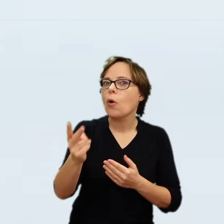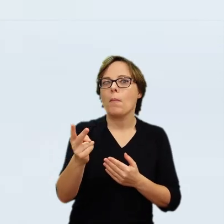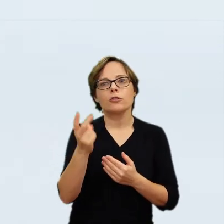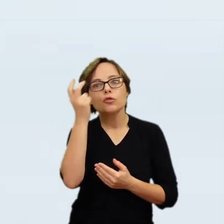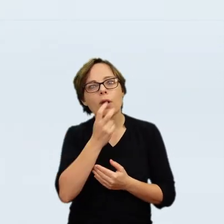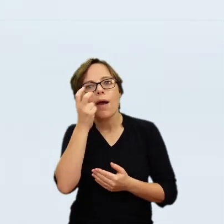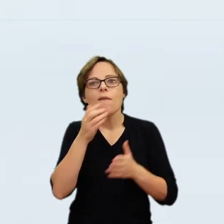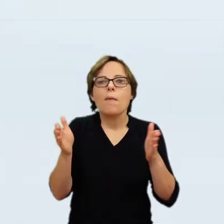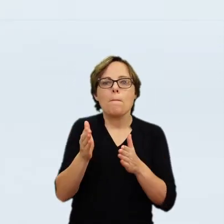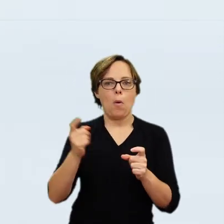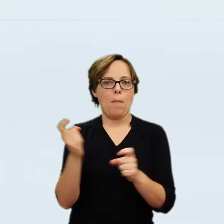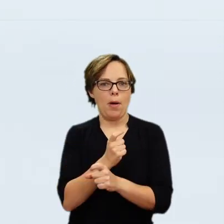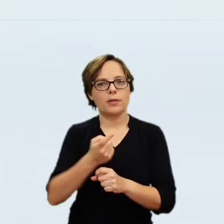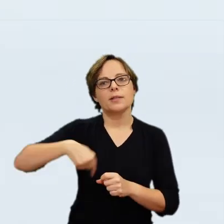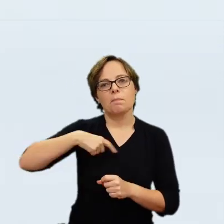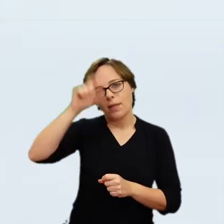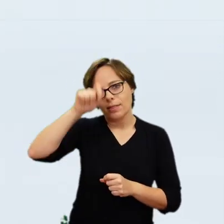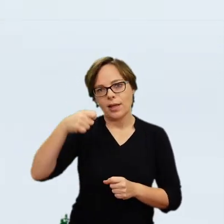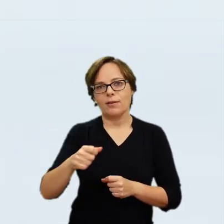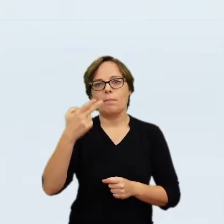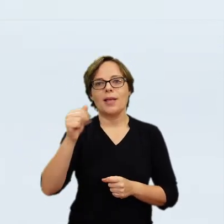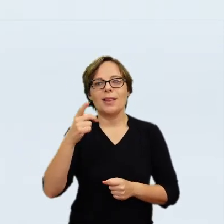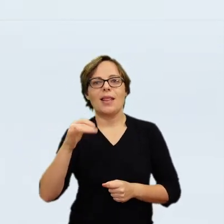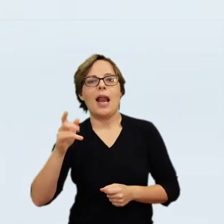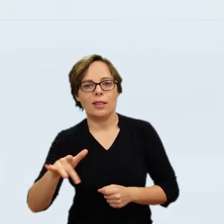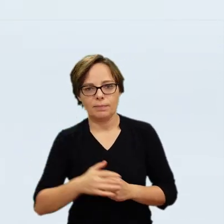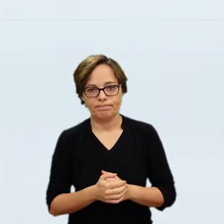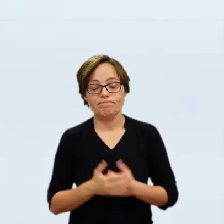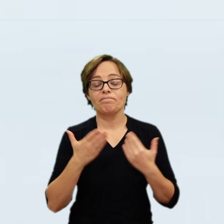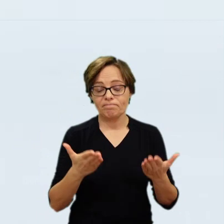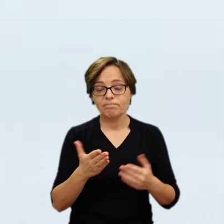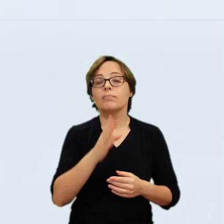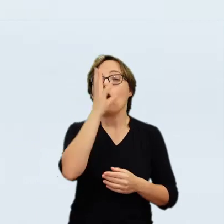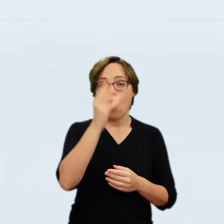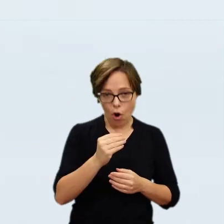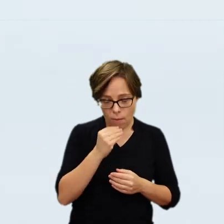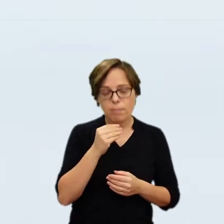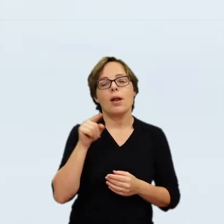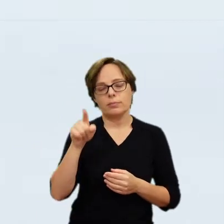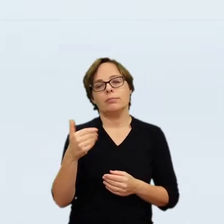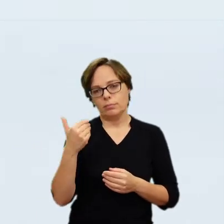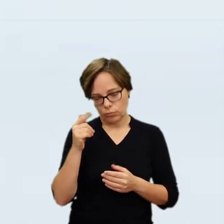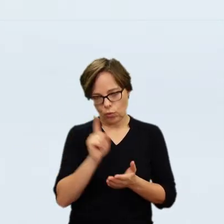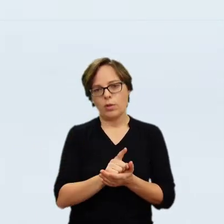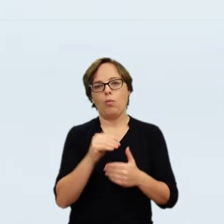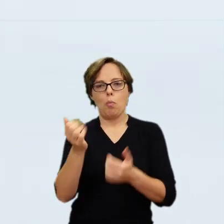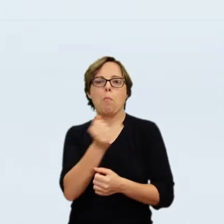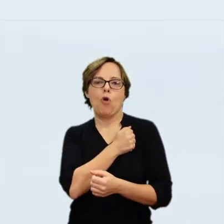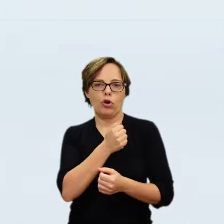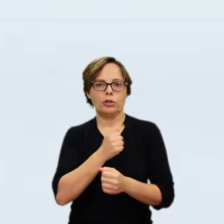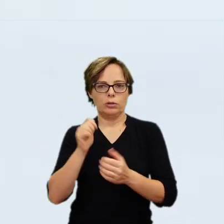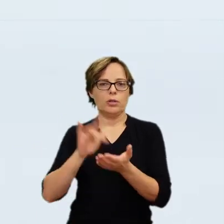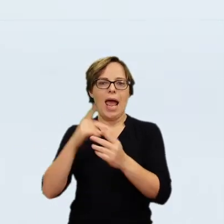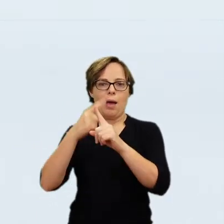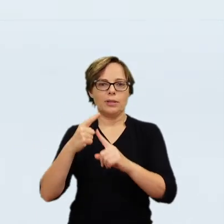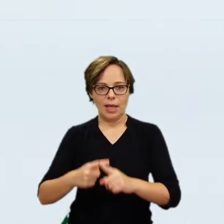acting as an intermediary. And you see Drudzki-Lubecki on the right. Drudzki-Lubecki, however, seems to have acquired the